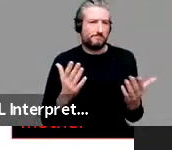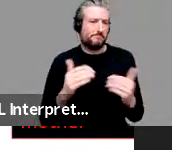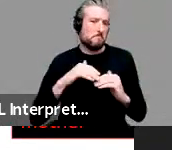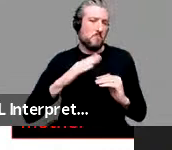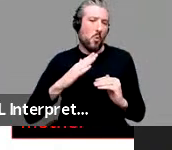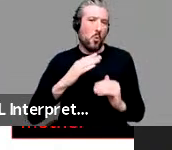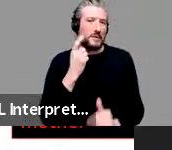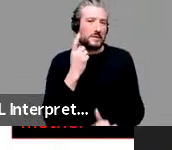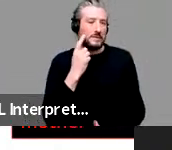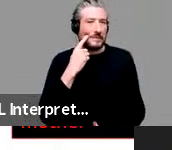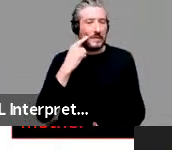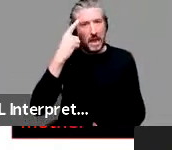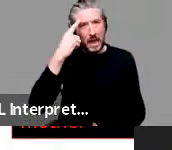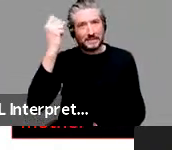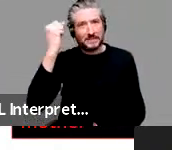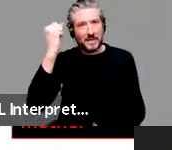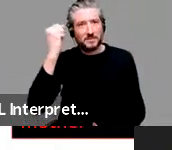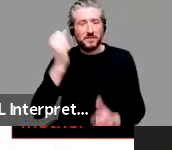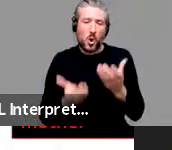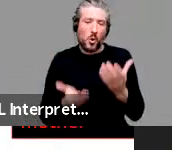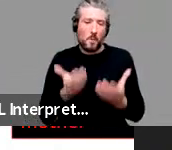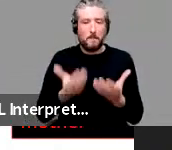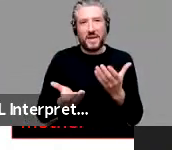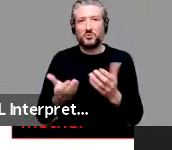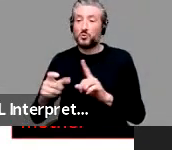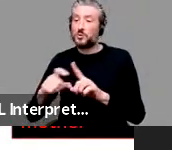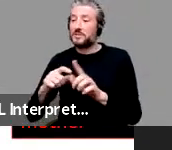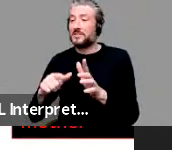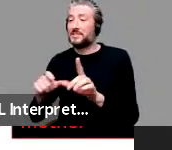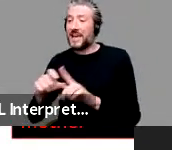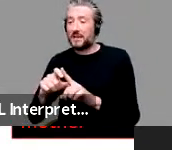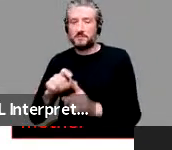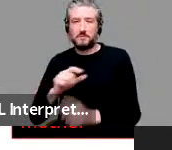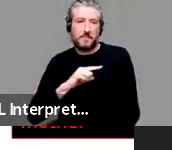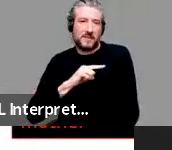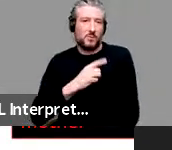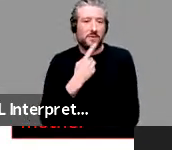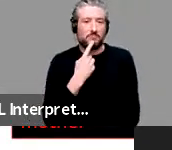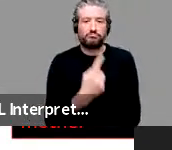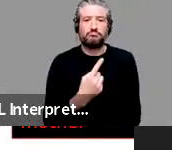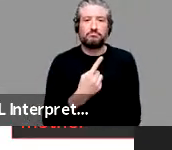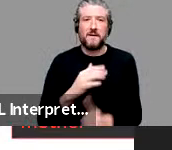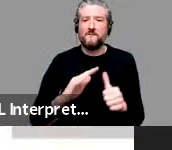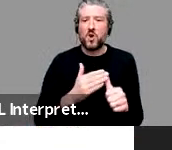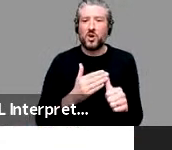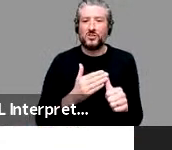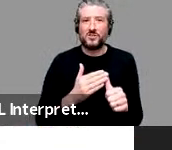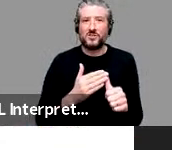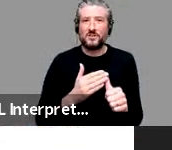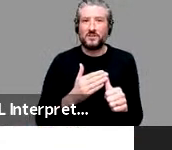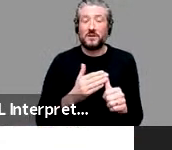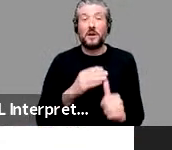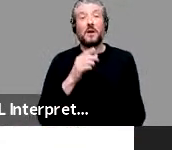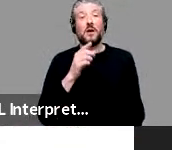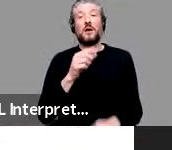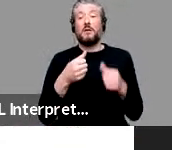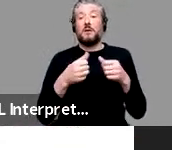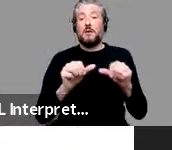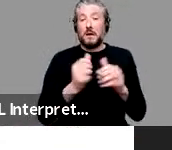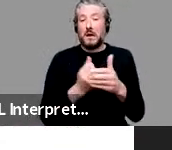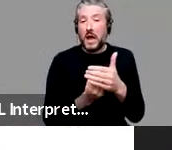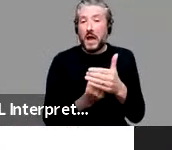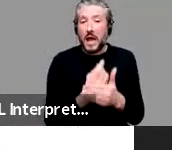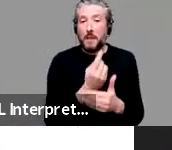And so it was produced first. So once that came to exist, then changes